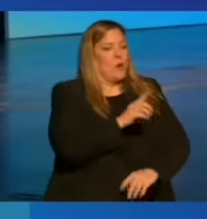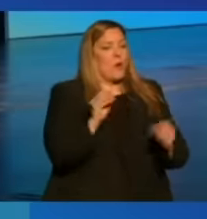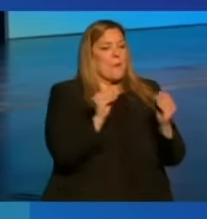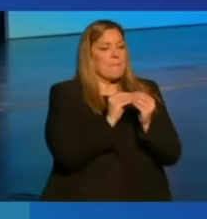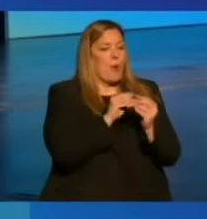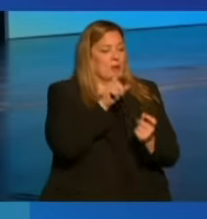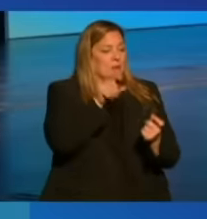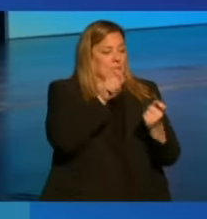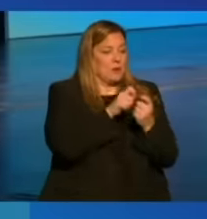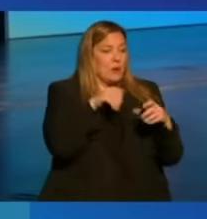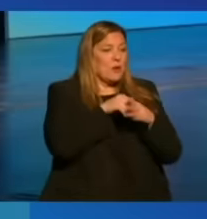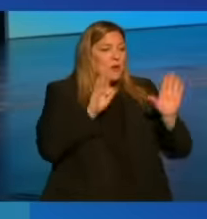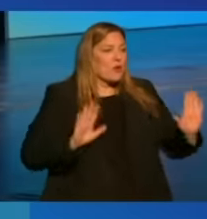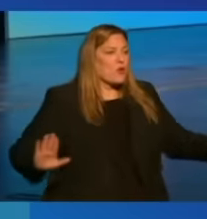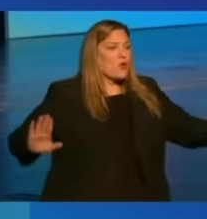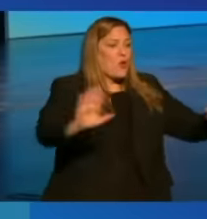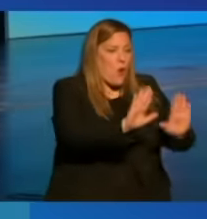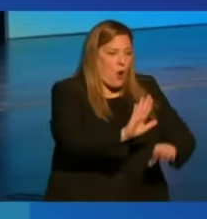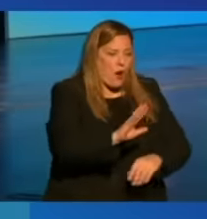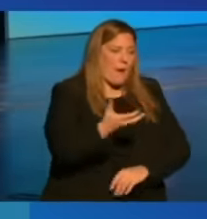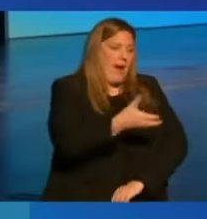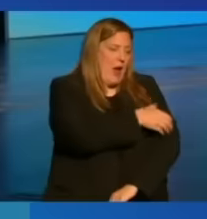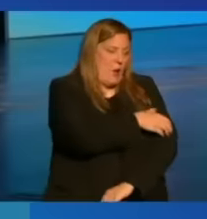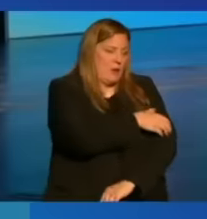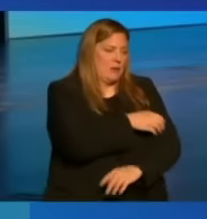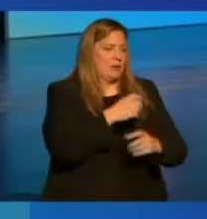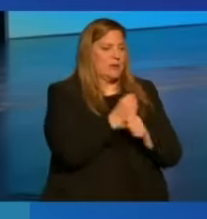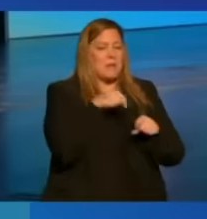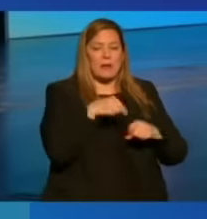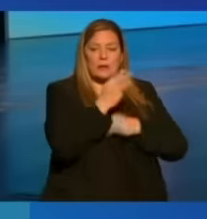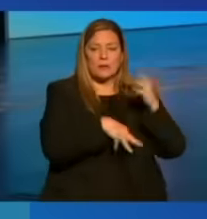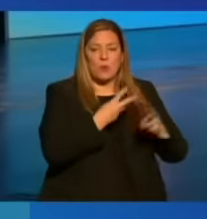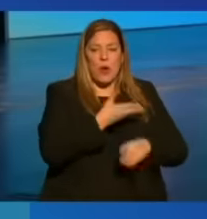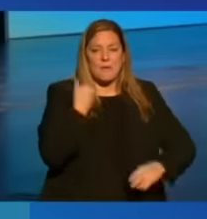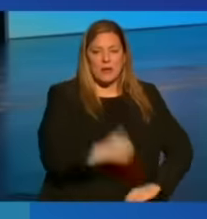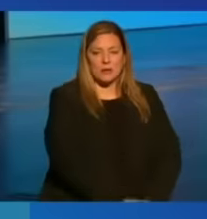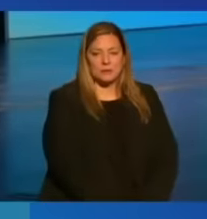more specifically within your power, to make this world better.